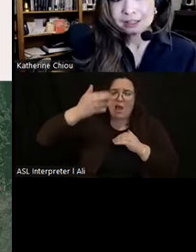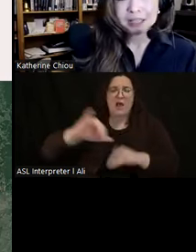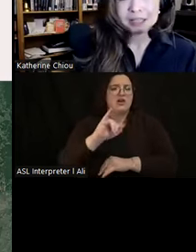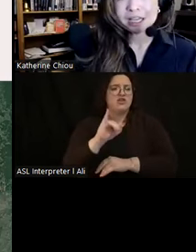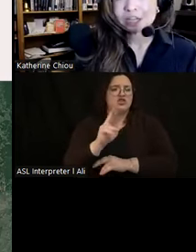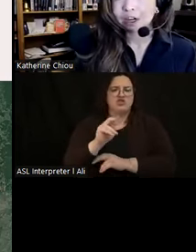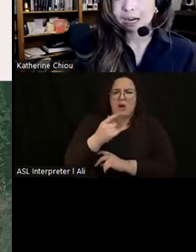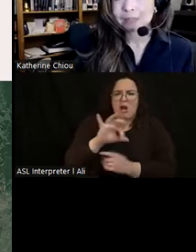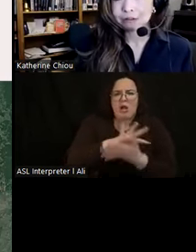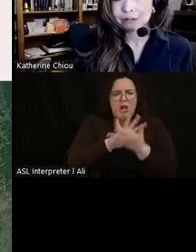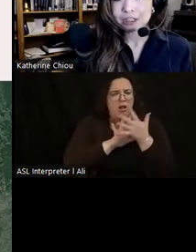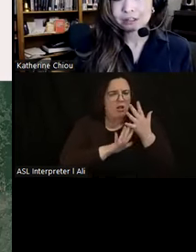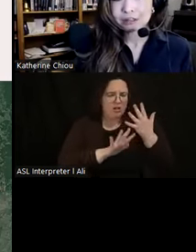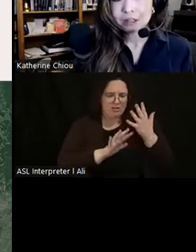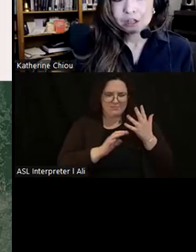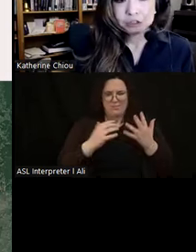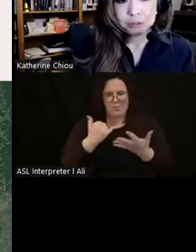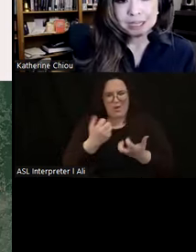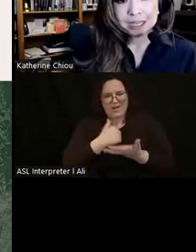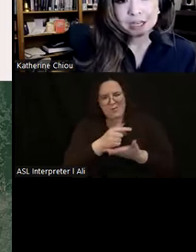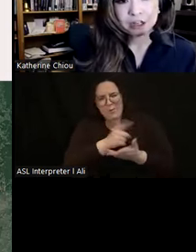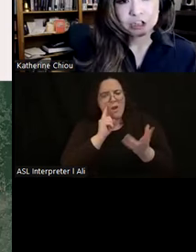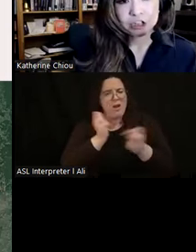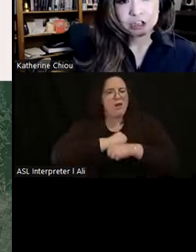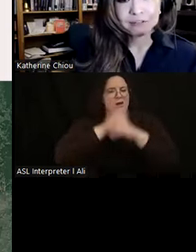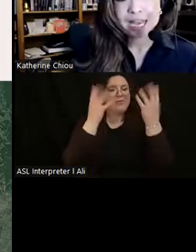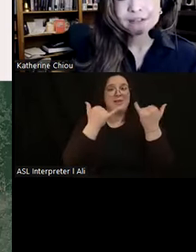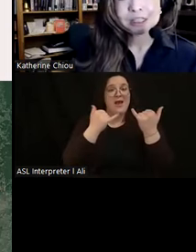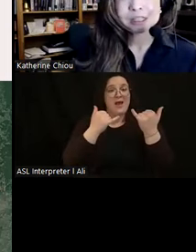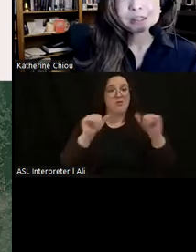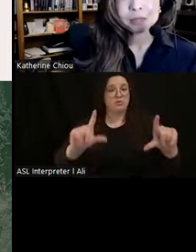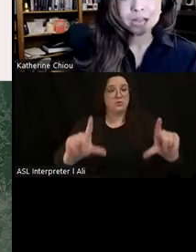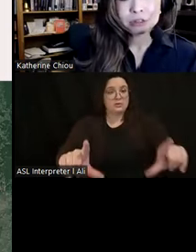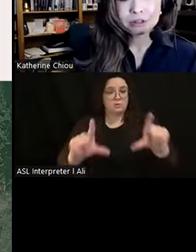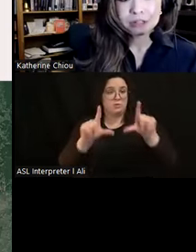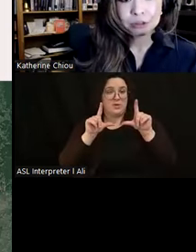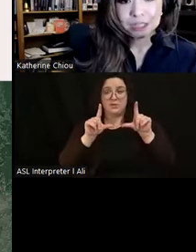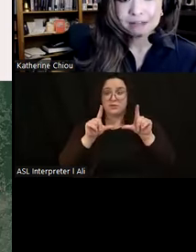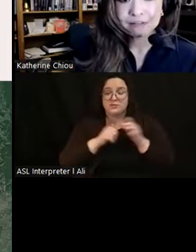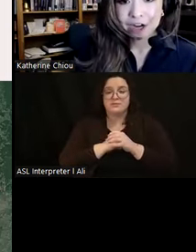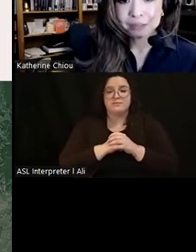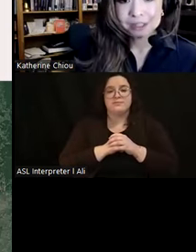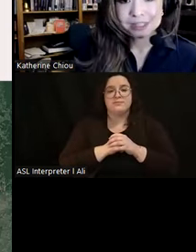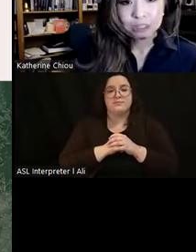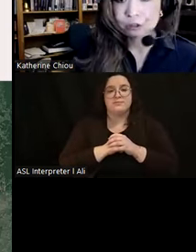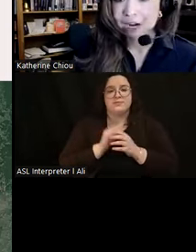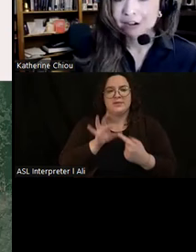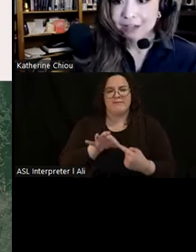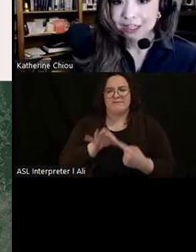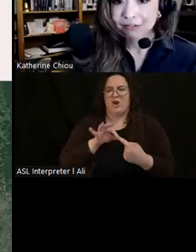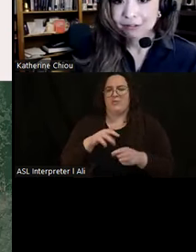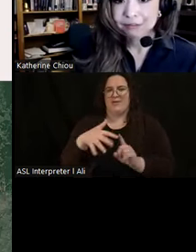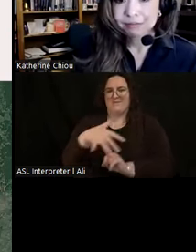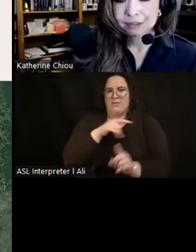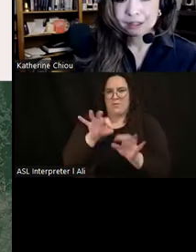to set the stage for our exploration. Zooming in on our geographic canvas, we encounter the unique environment central to our